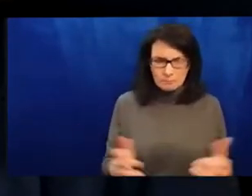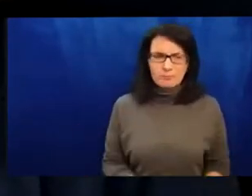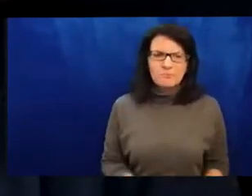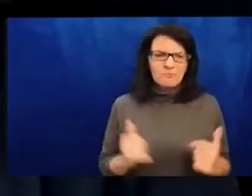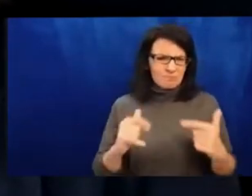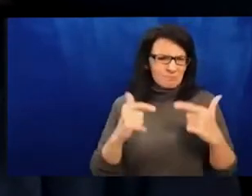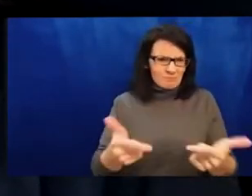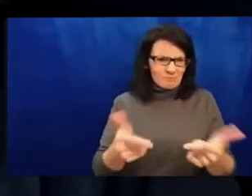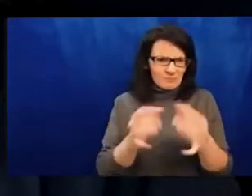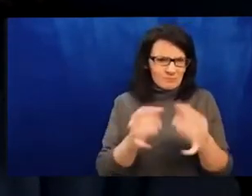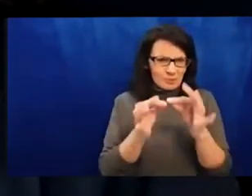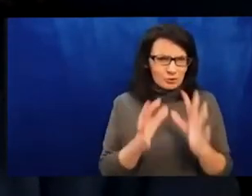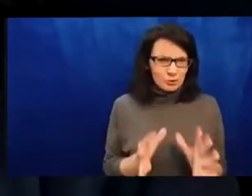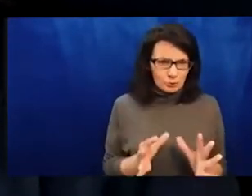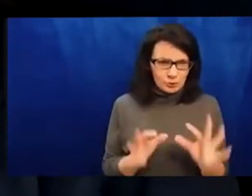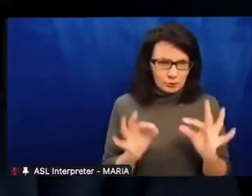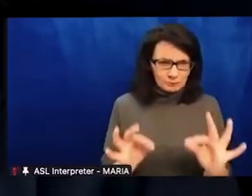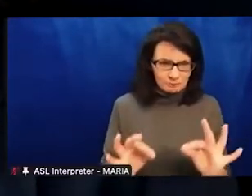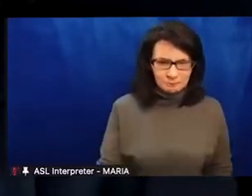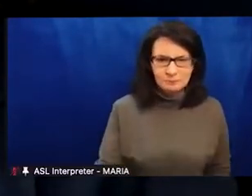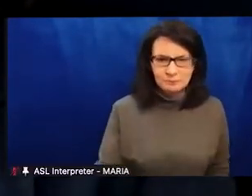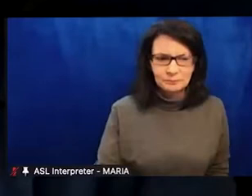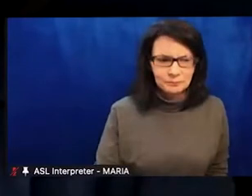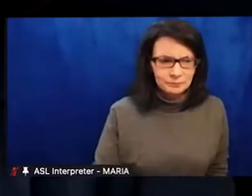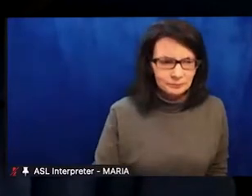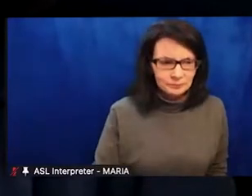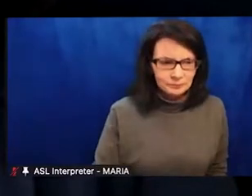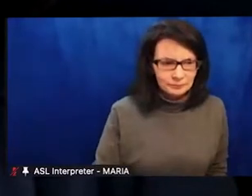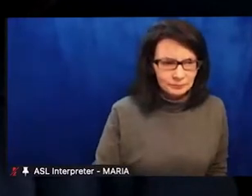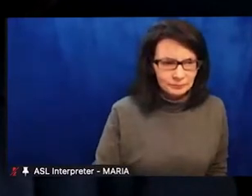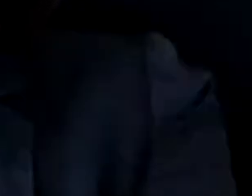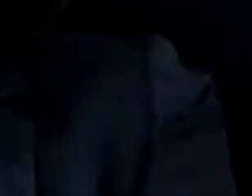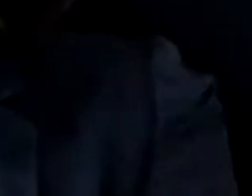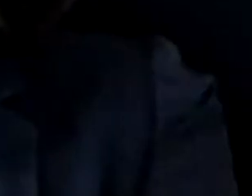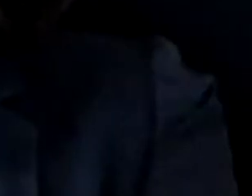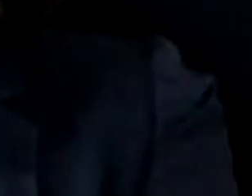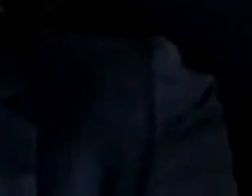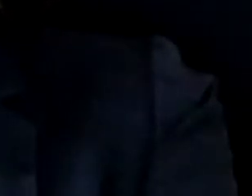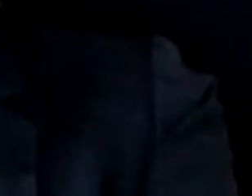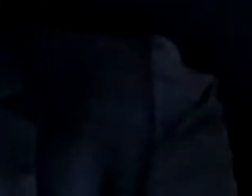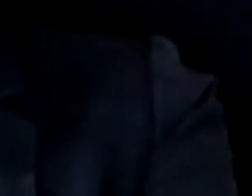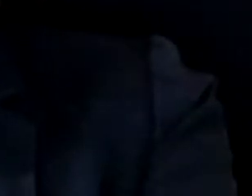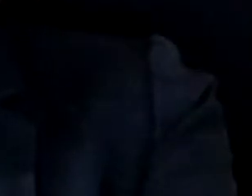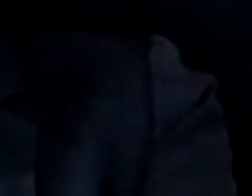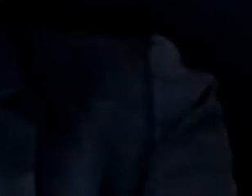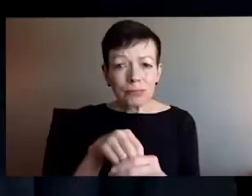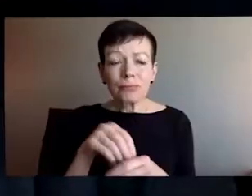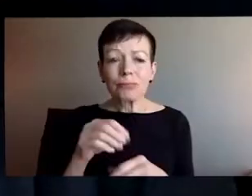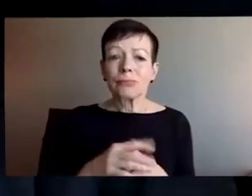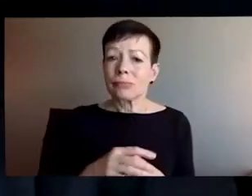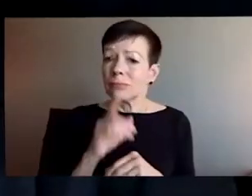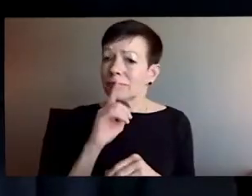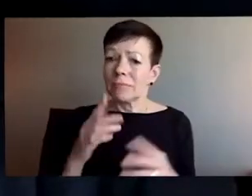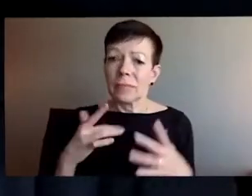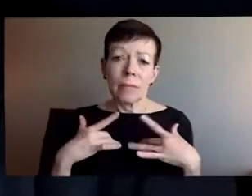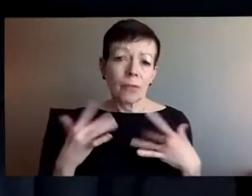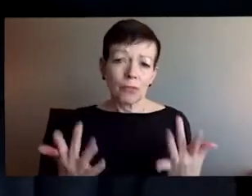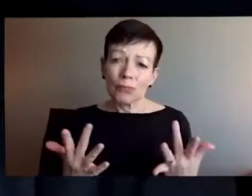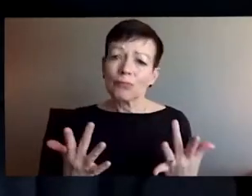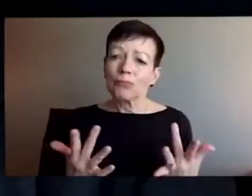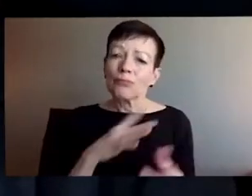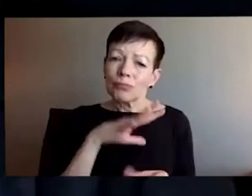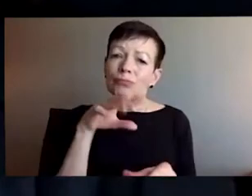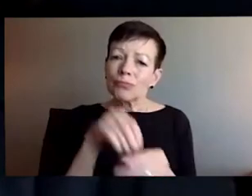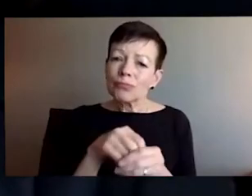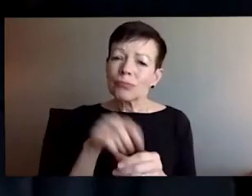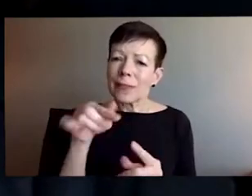Associate Professor of Politics at the New School for Social Research in New York City. She's been writing about people and land in Ukraine and Russia for three decades.